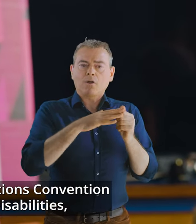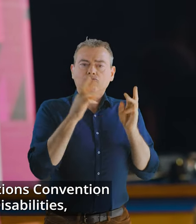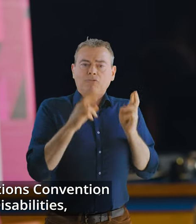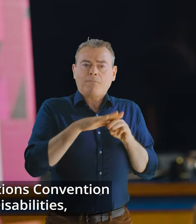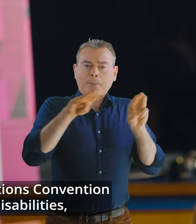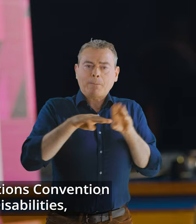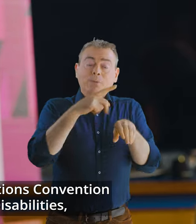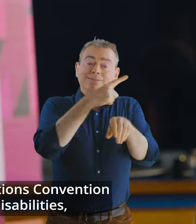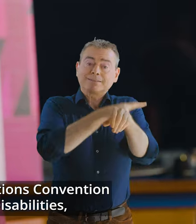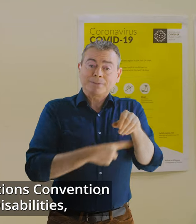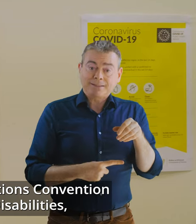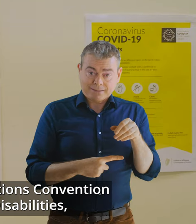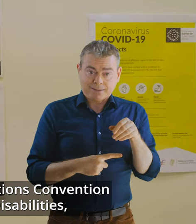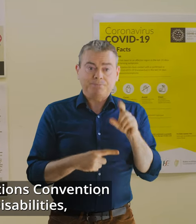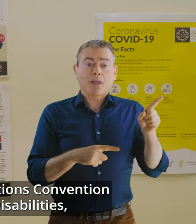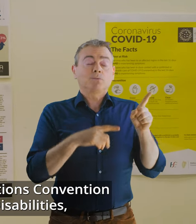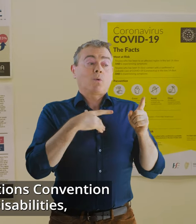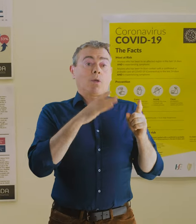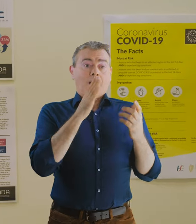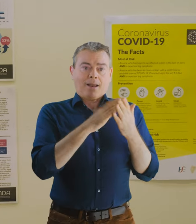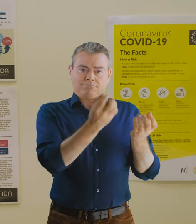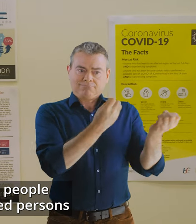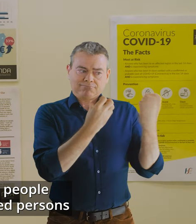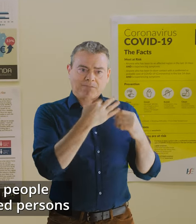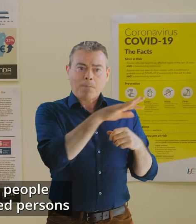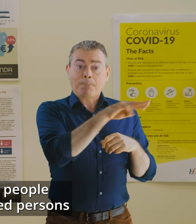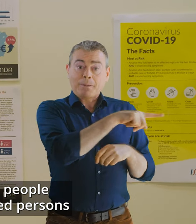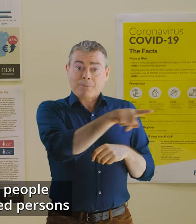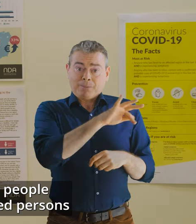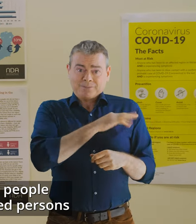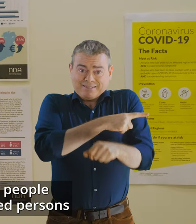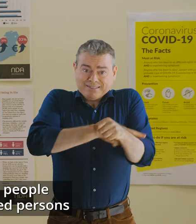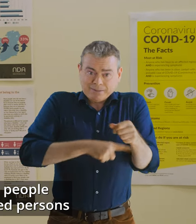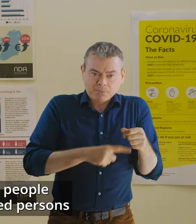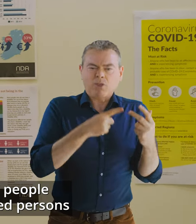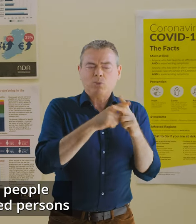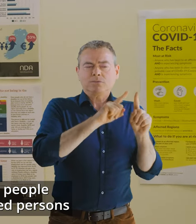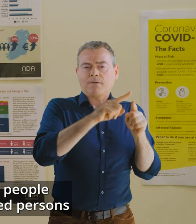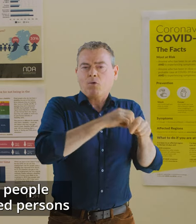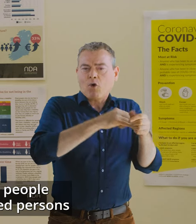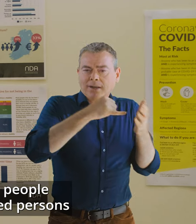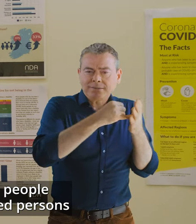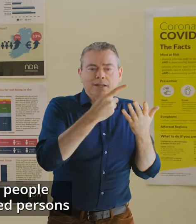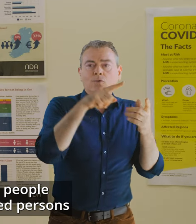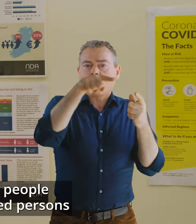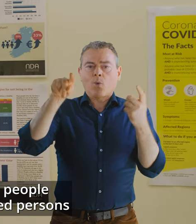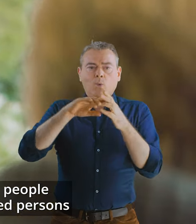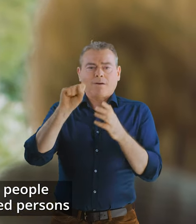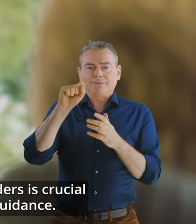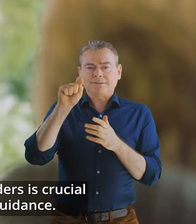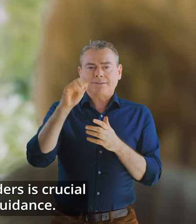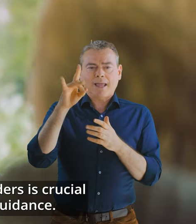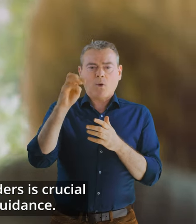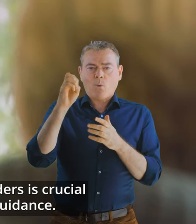Nations Convention on the Rights of Persons with Disabilities and so hearing directly from people with a disability through disabled